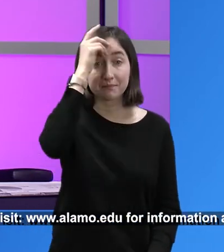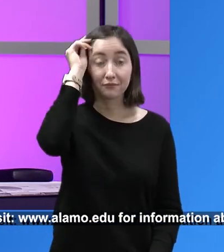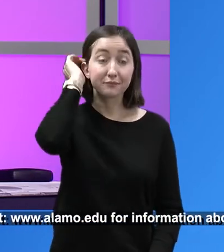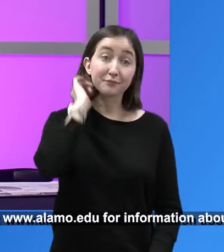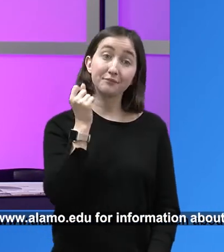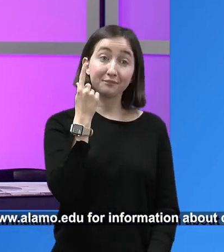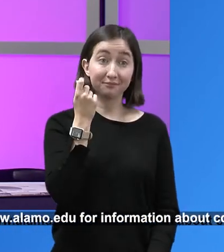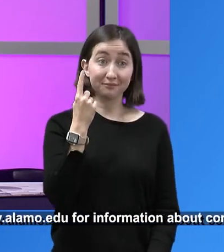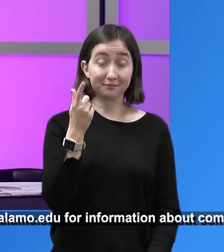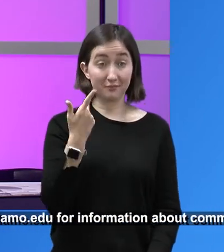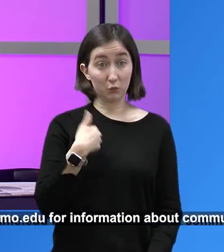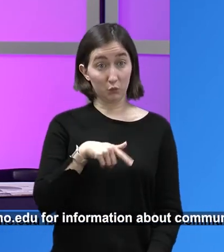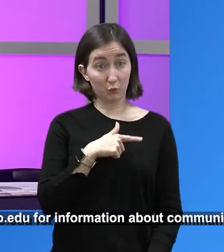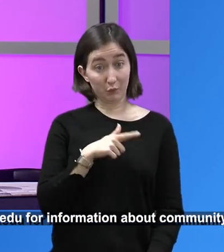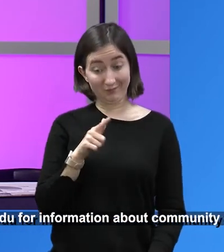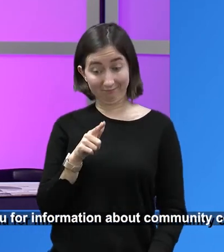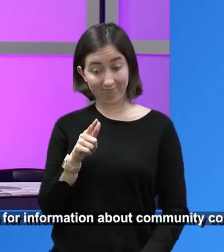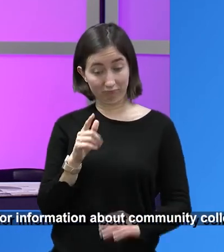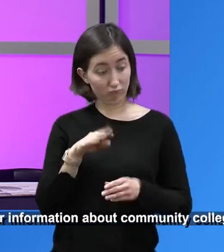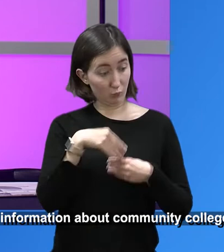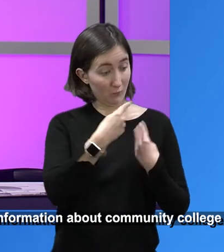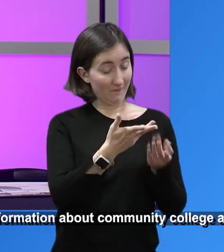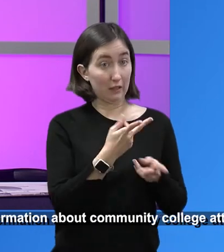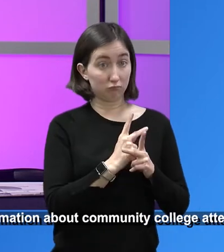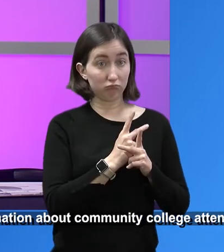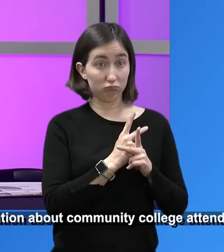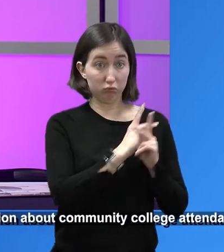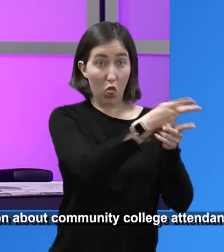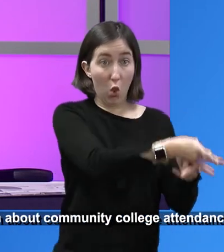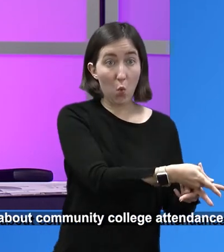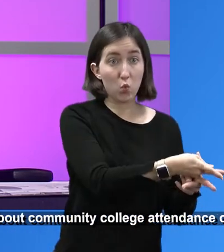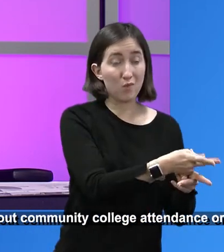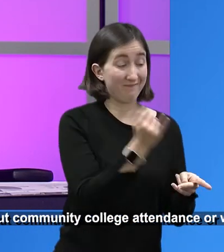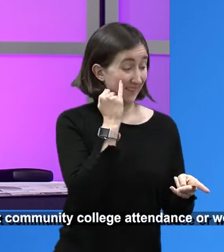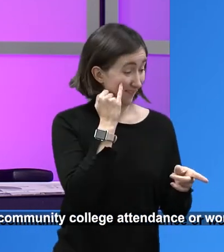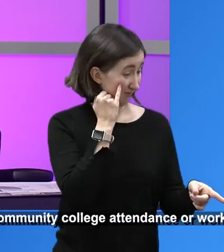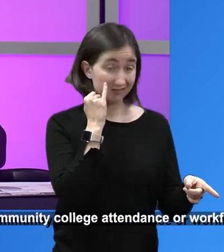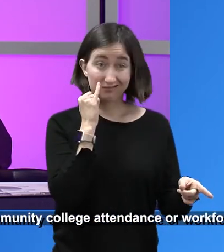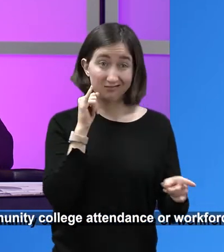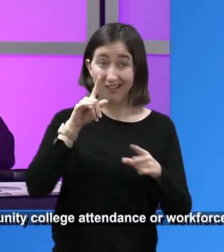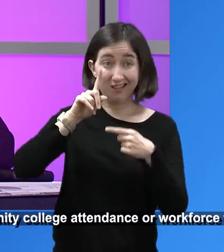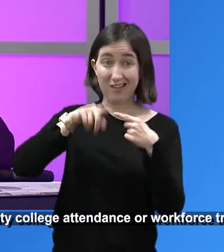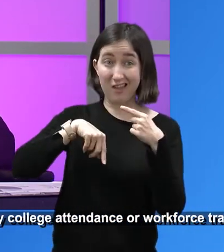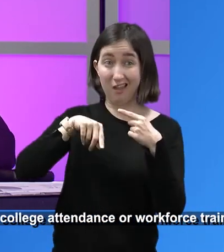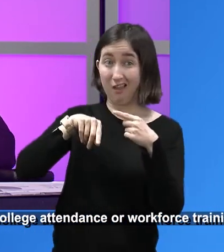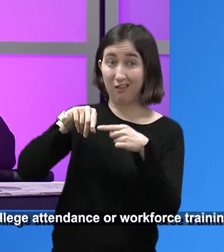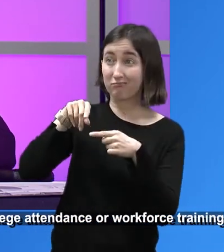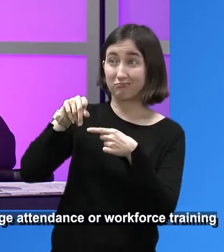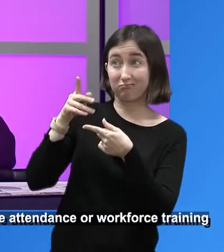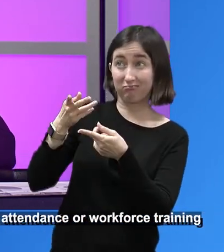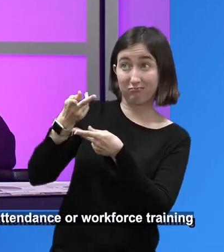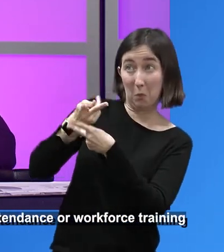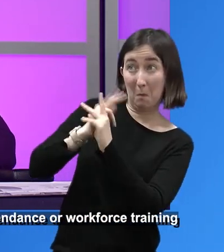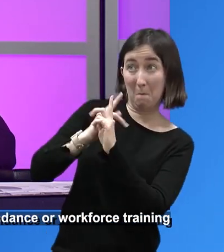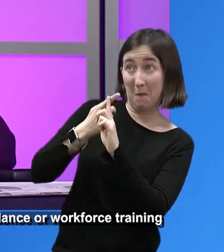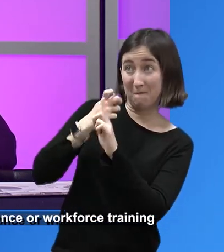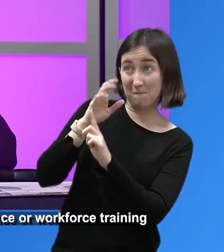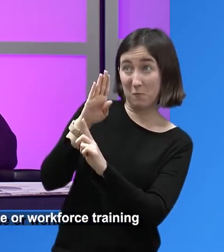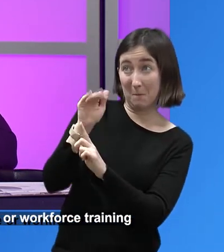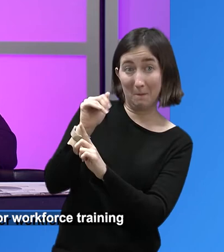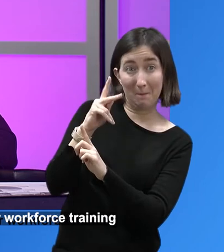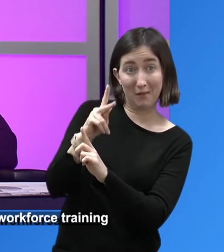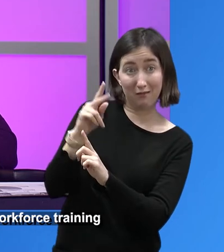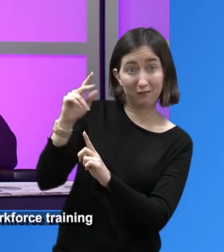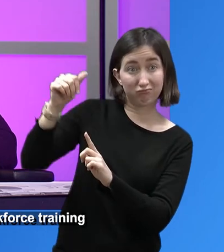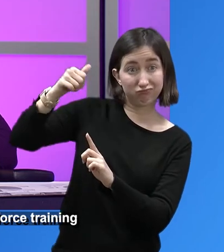to small businesses that cannot get loans from the traditional banks. And when I say about, you know, having skin in the game, we're talking about